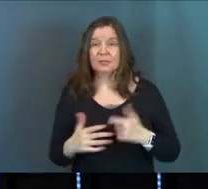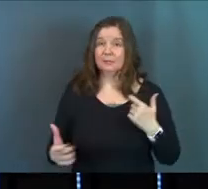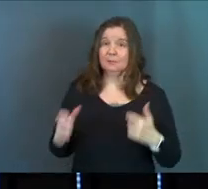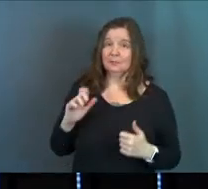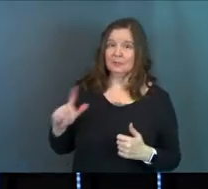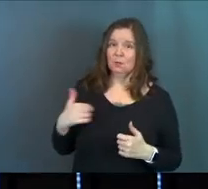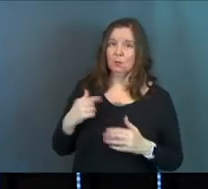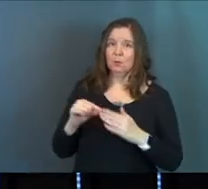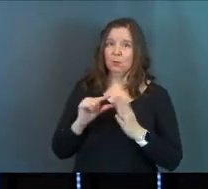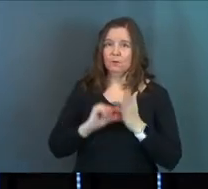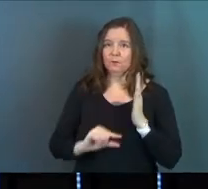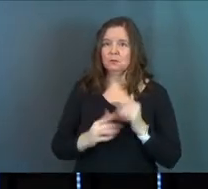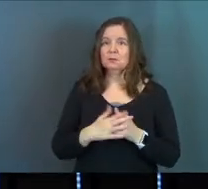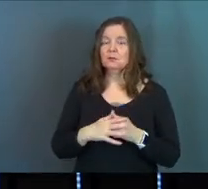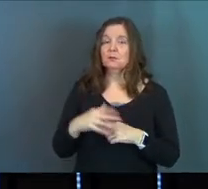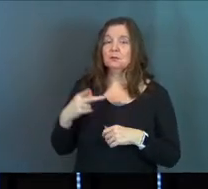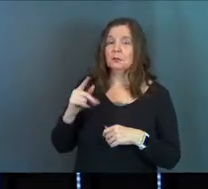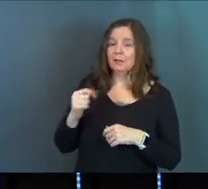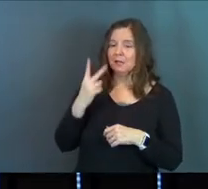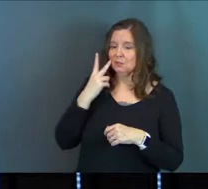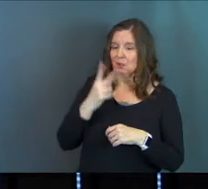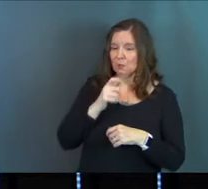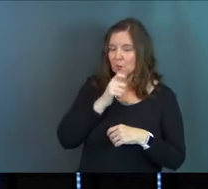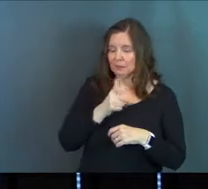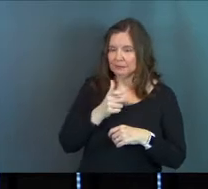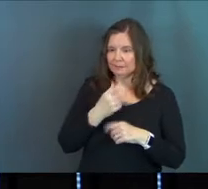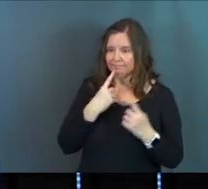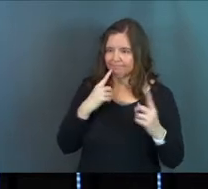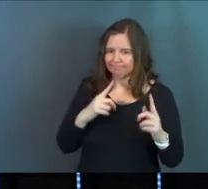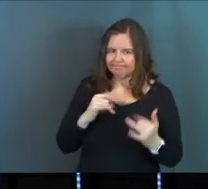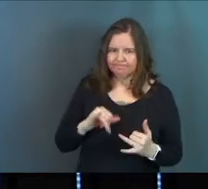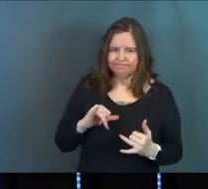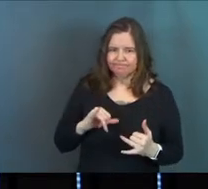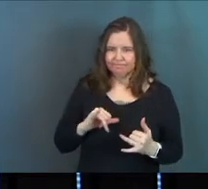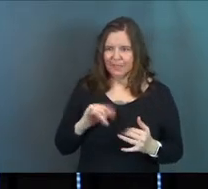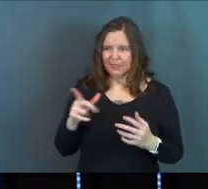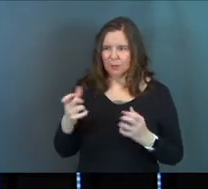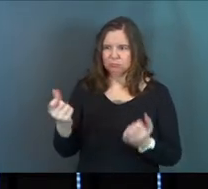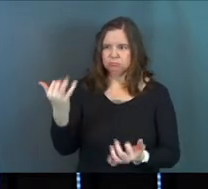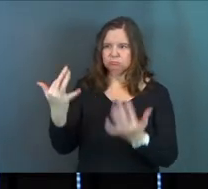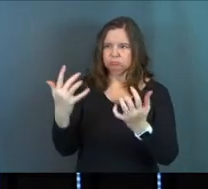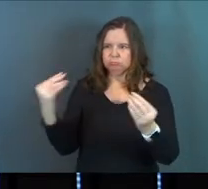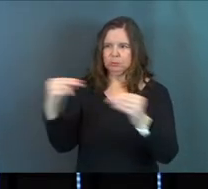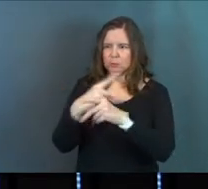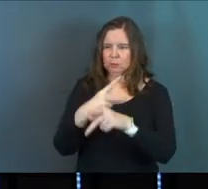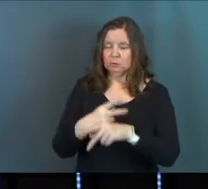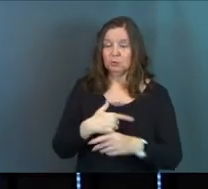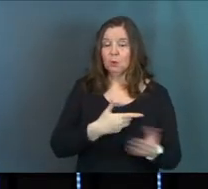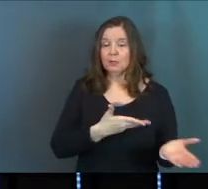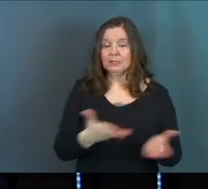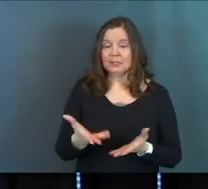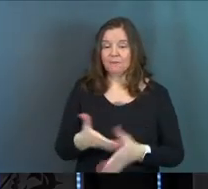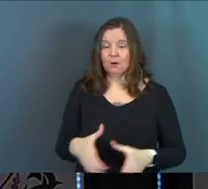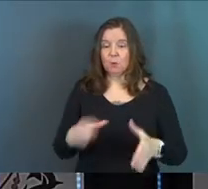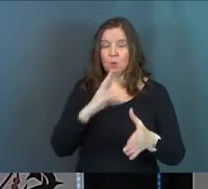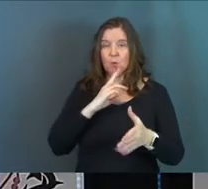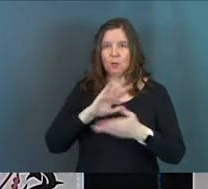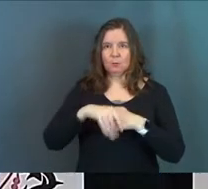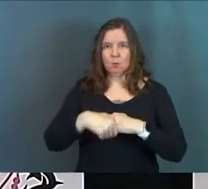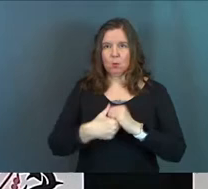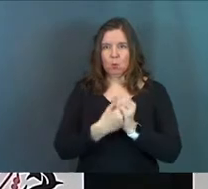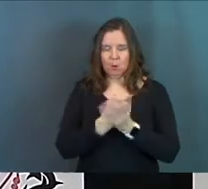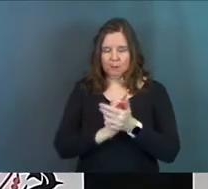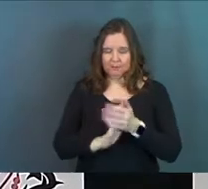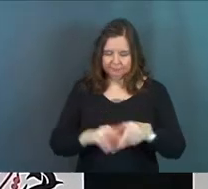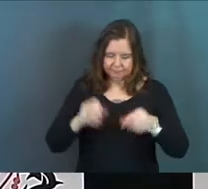this moment right here. We have one more verse, I think, right? Yeah. Pilate saw that he wasn't getting anywhere and that a riot was developing. So he sent for a bowl of water and washed his hands before the